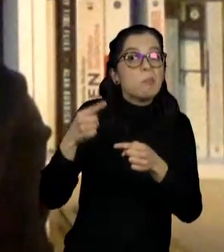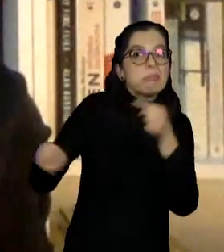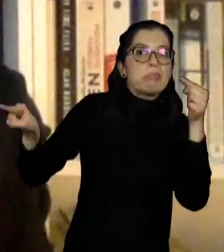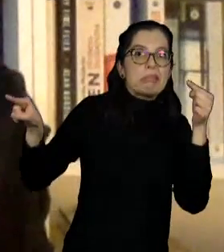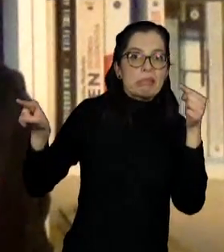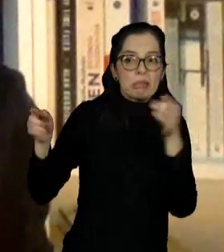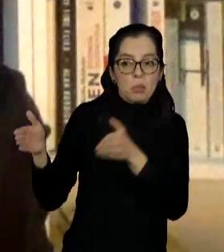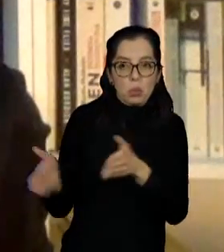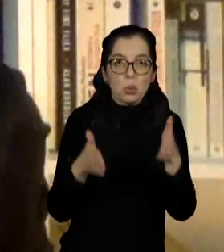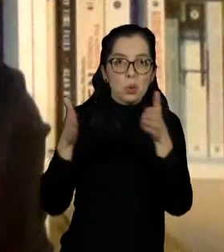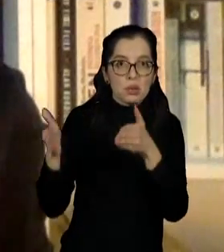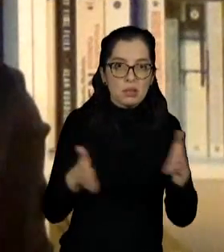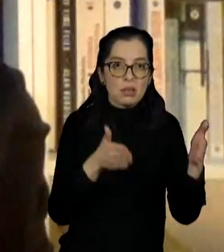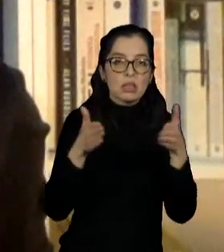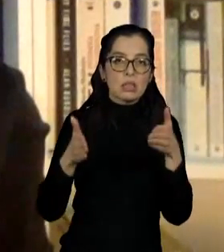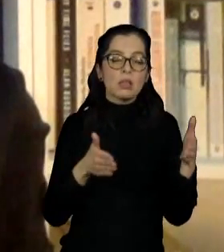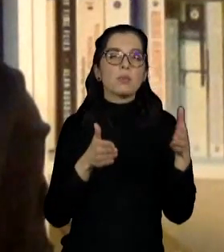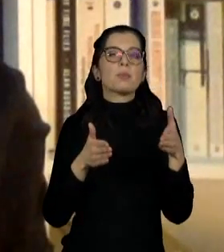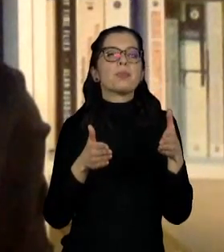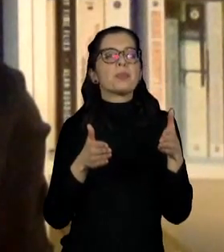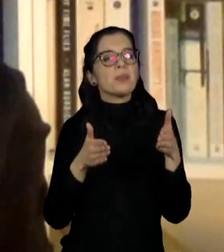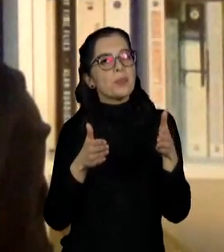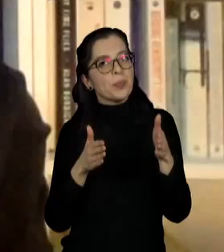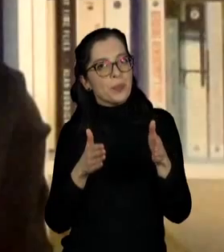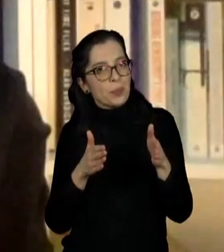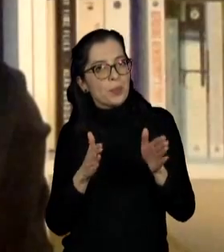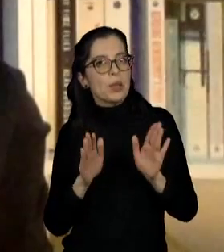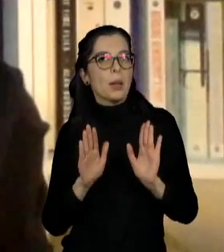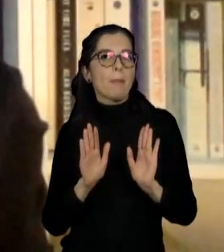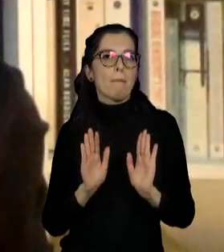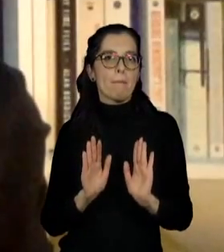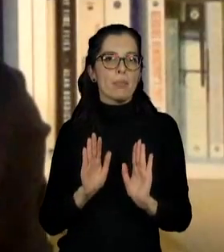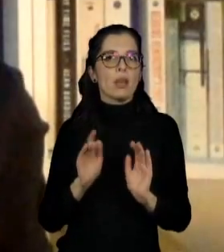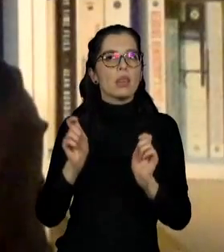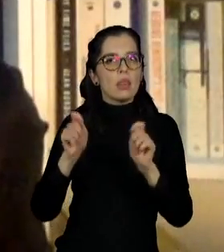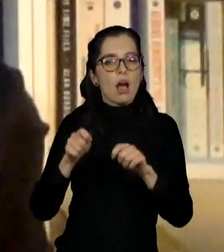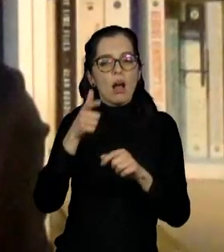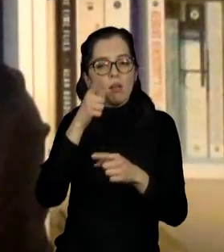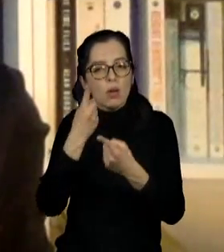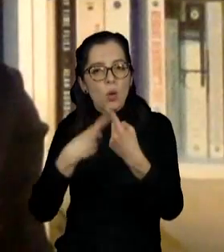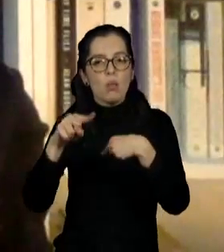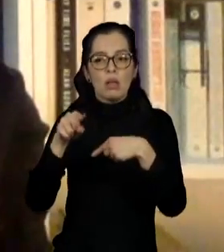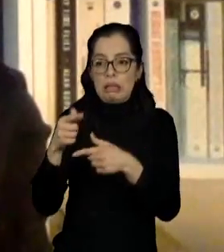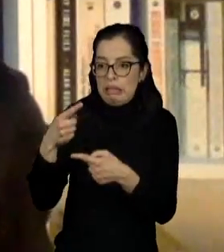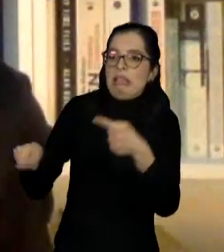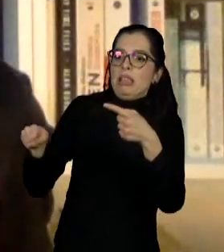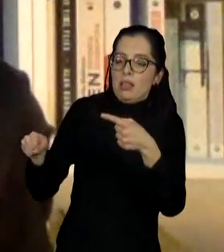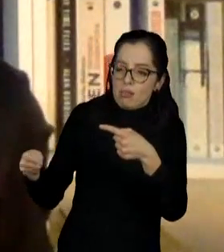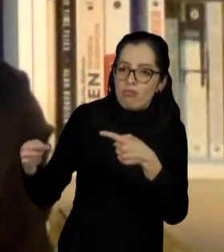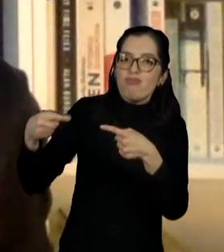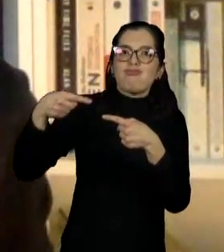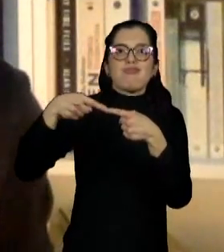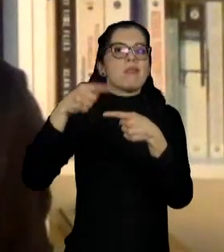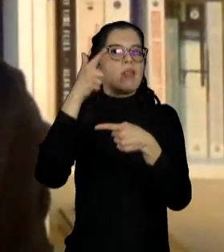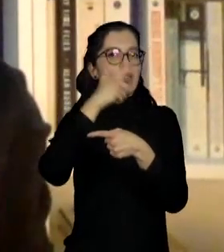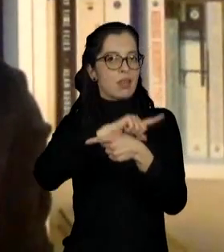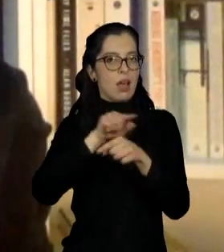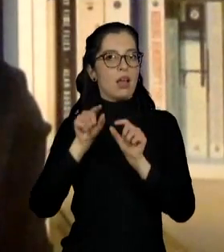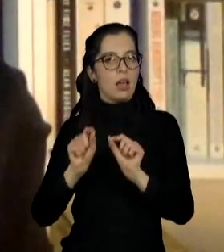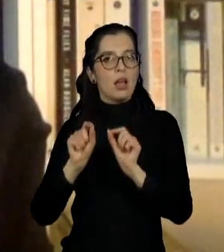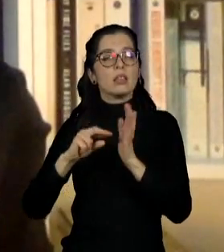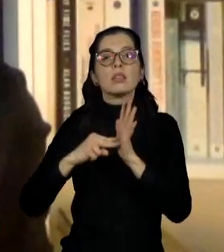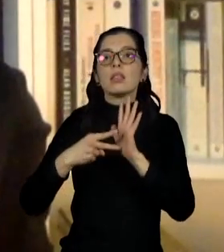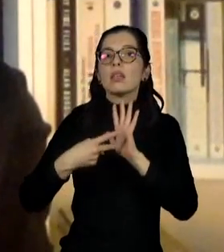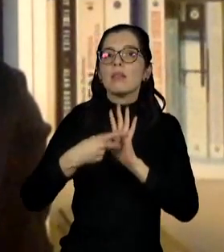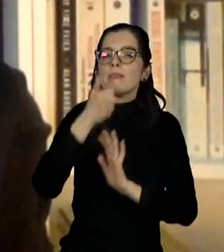break in the production line that they can recover from that production line and it usually means